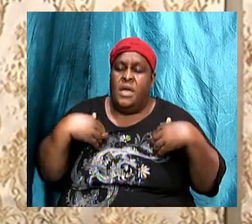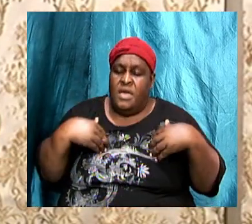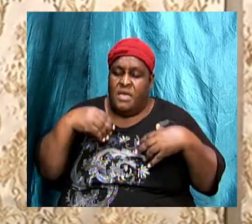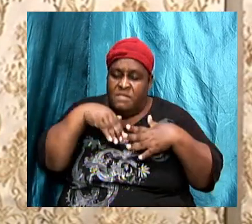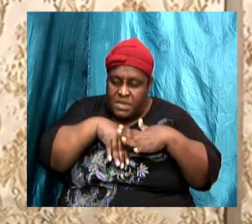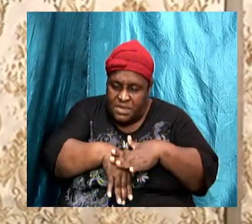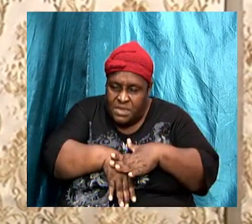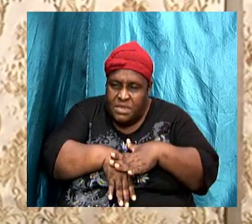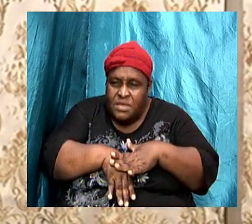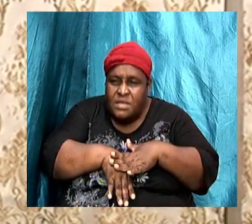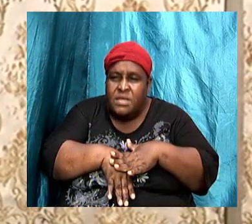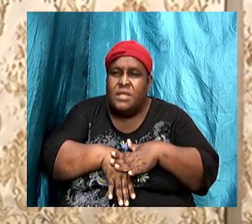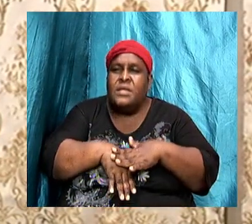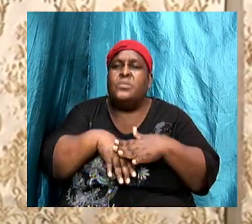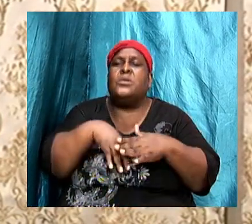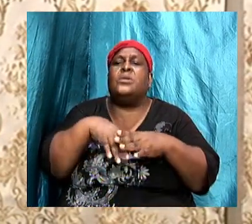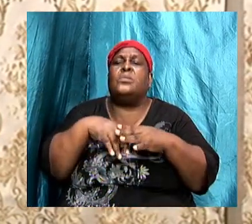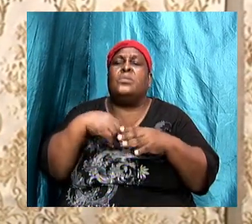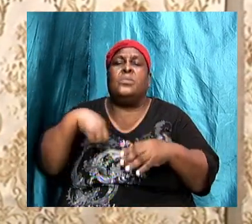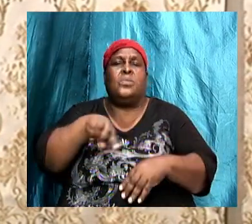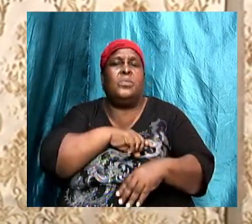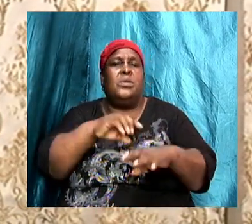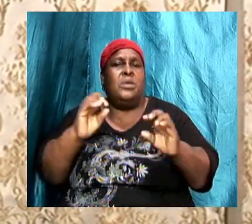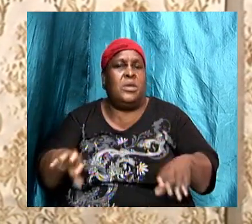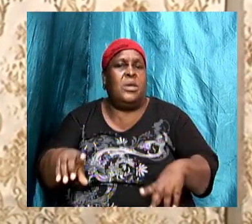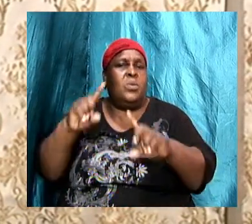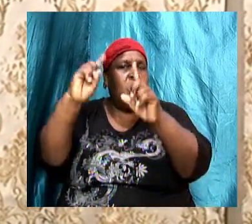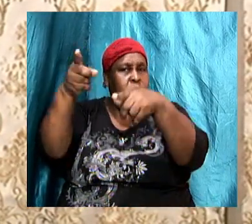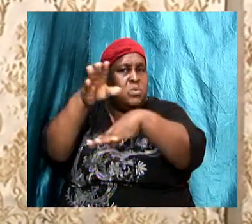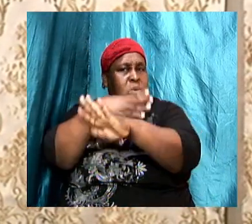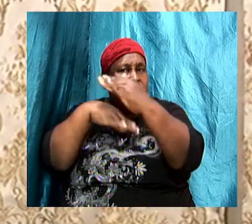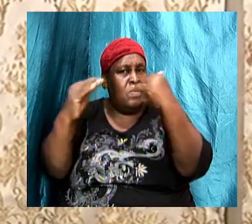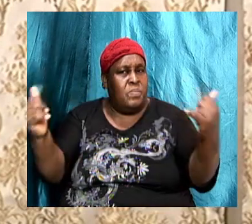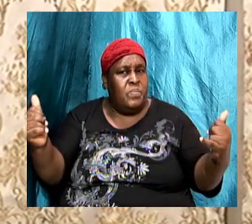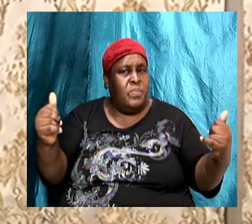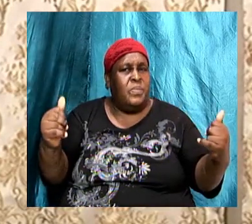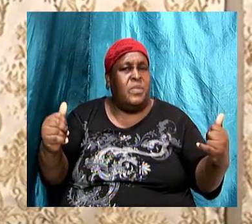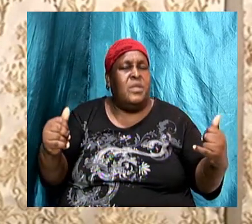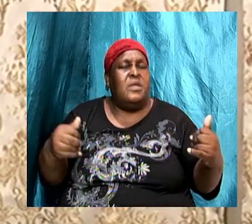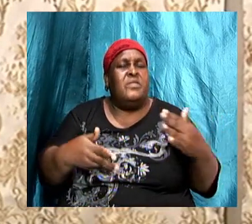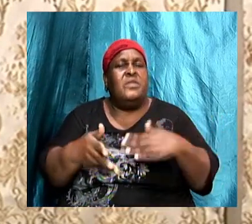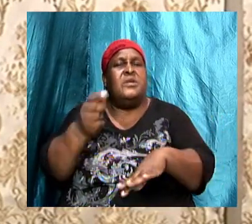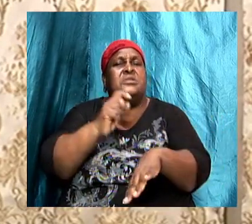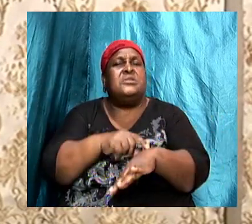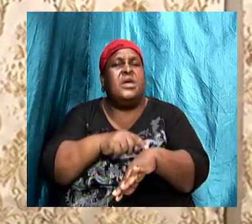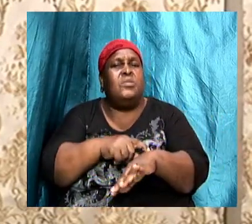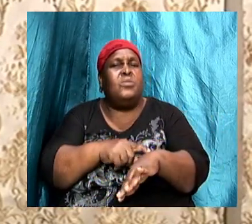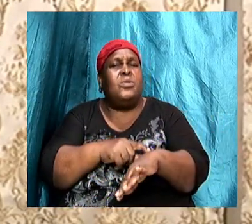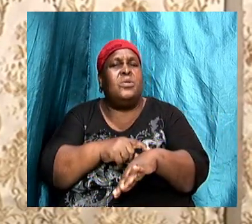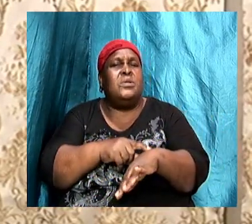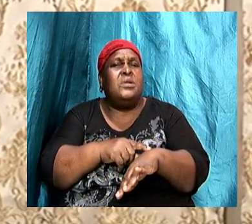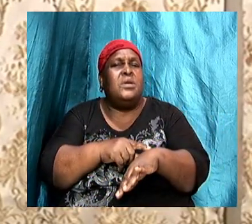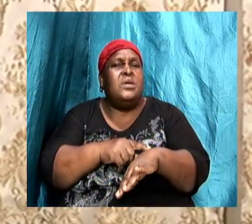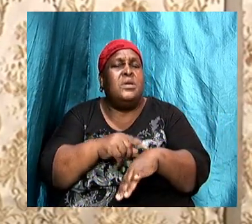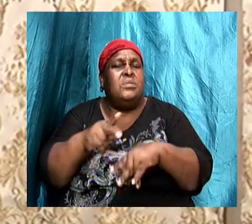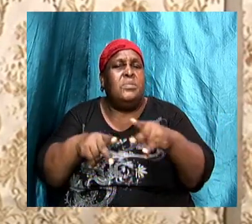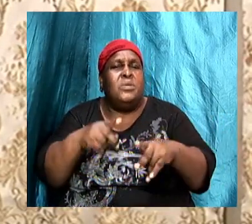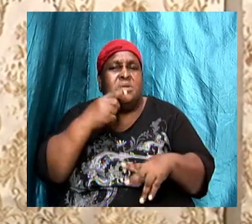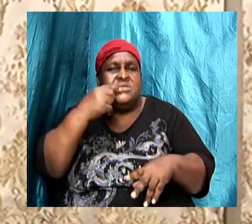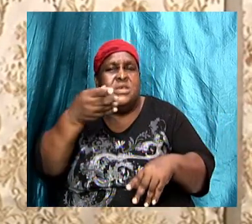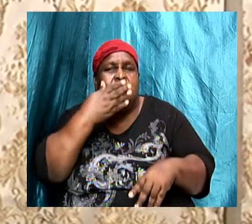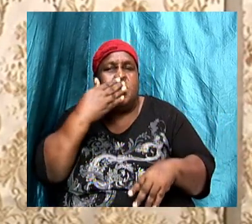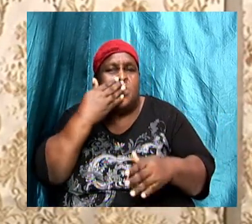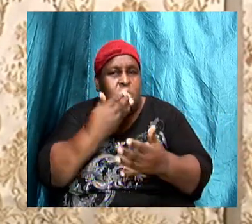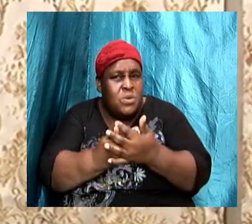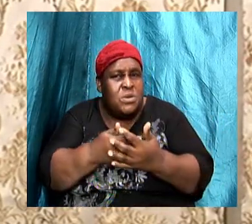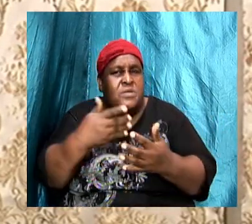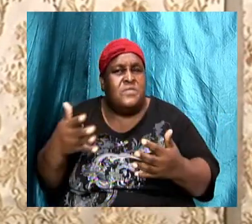and we can make it. There are times when we are going to be commended, as I said earlier on, but there are also times when we are going